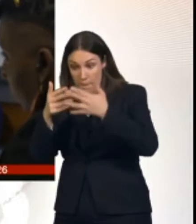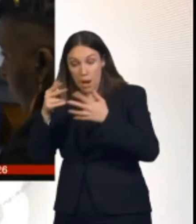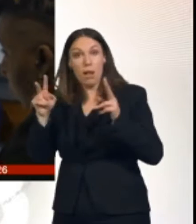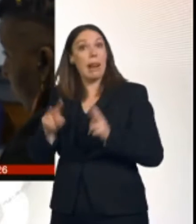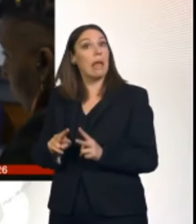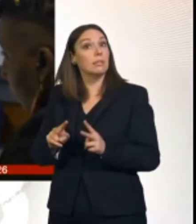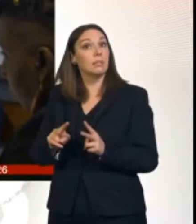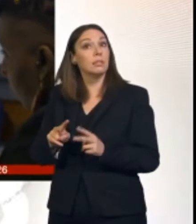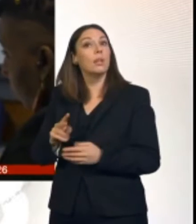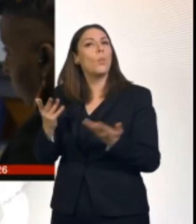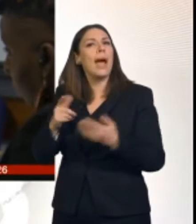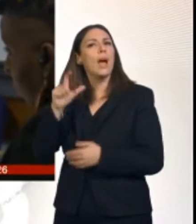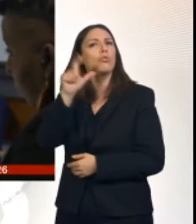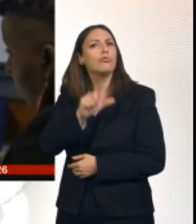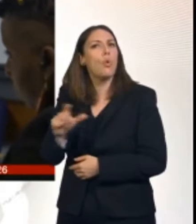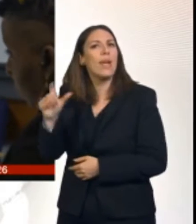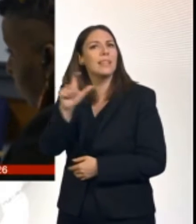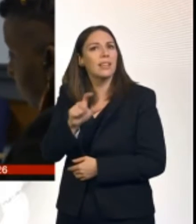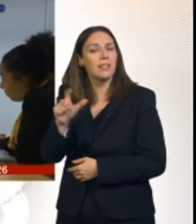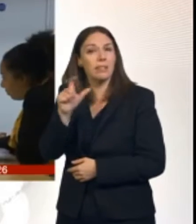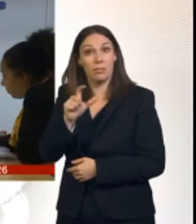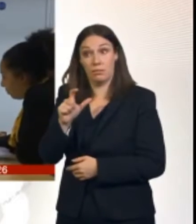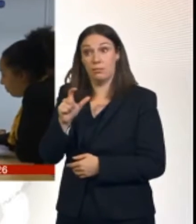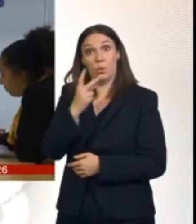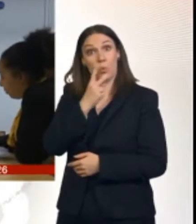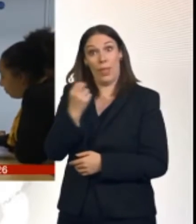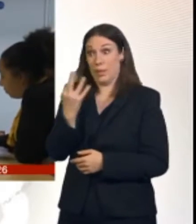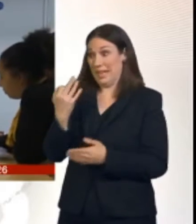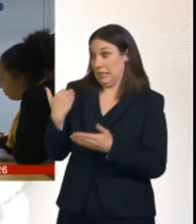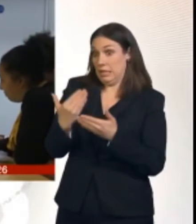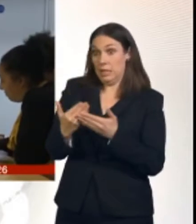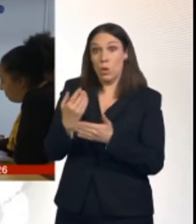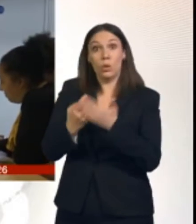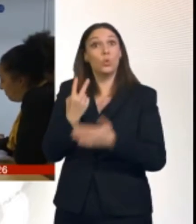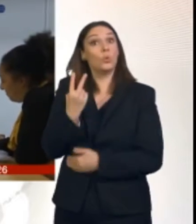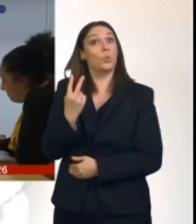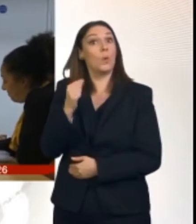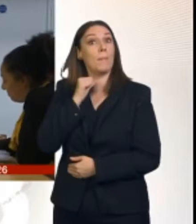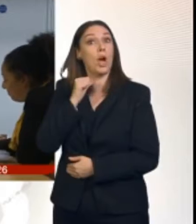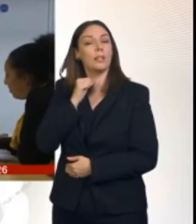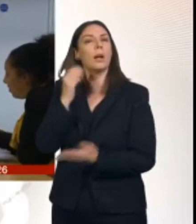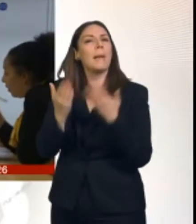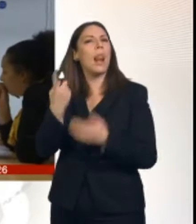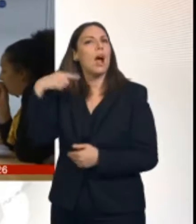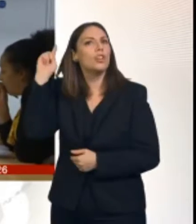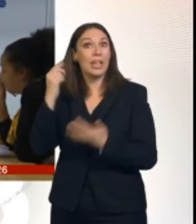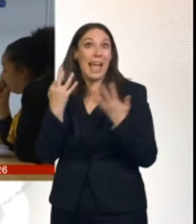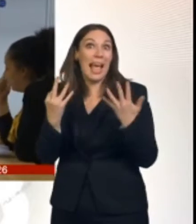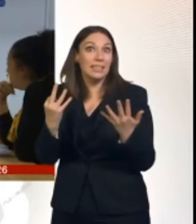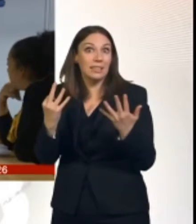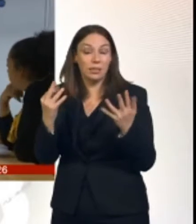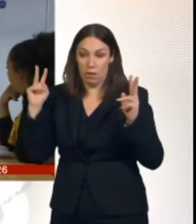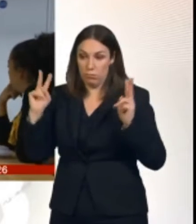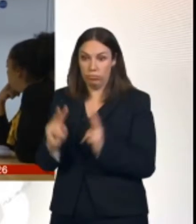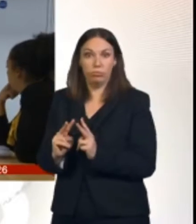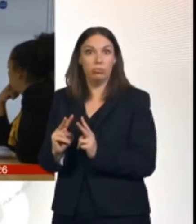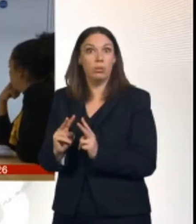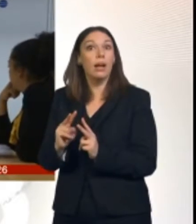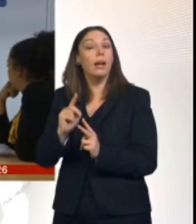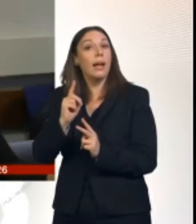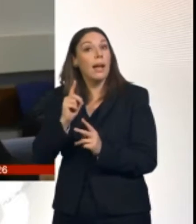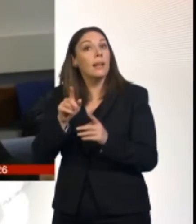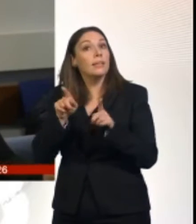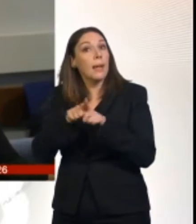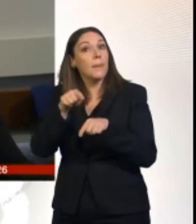murders in 2018 down from eight last year and knife crime has also dropped significantly. One local activist